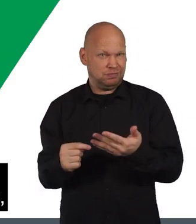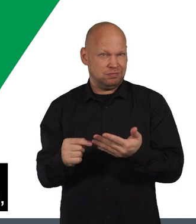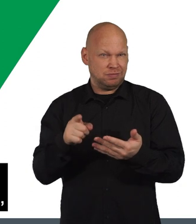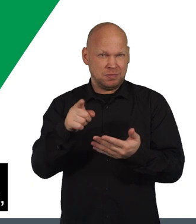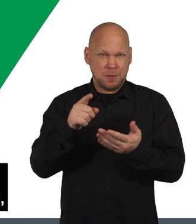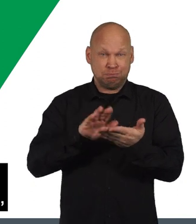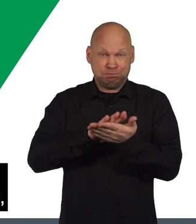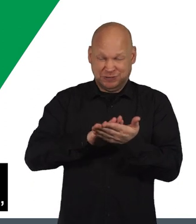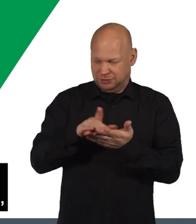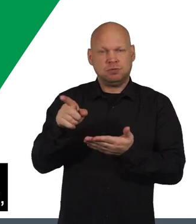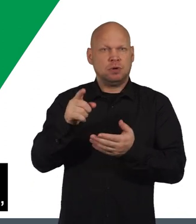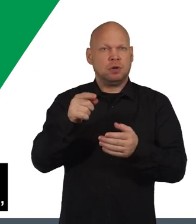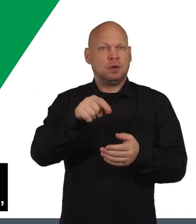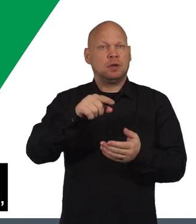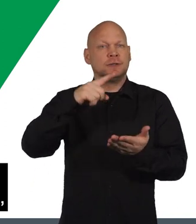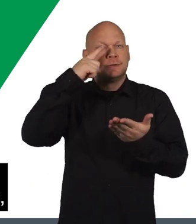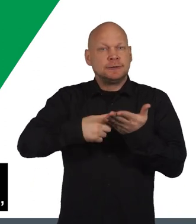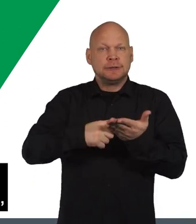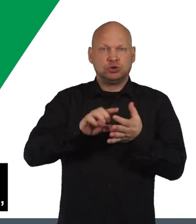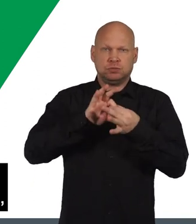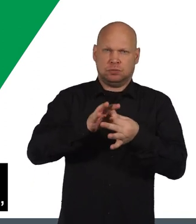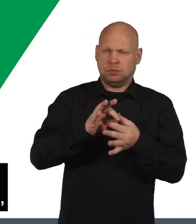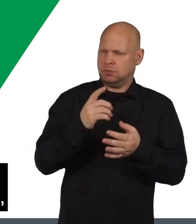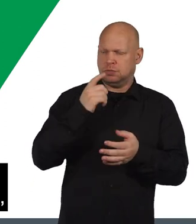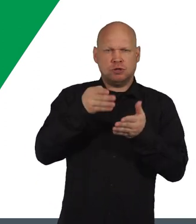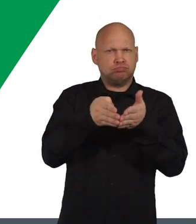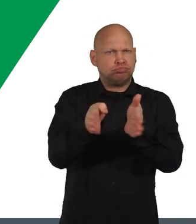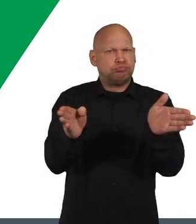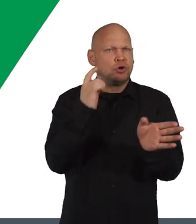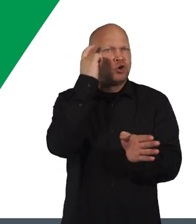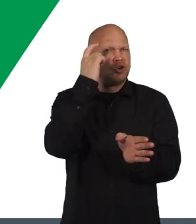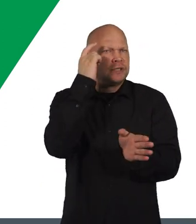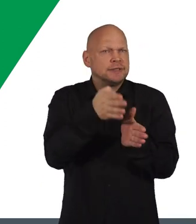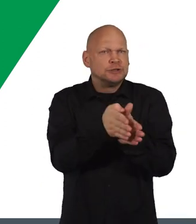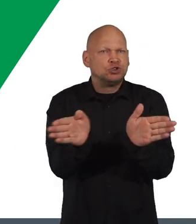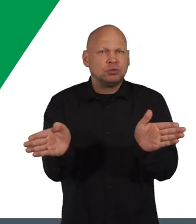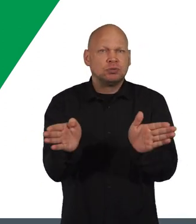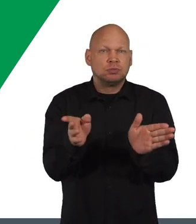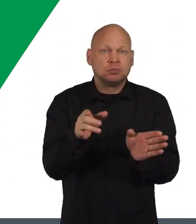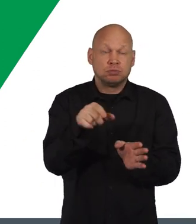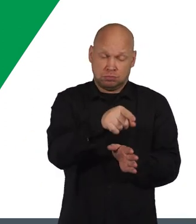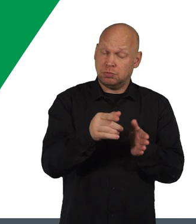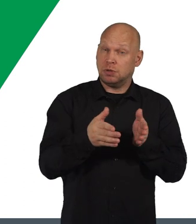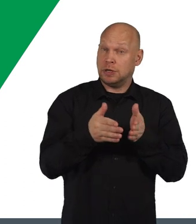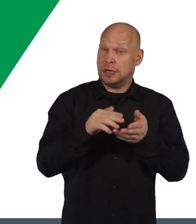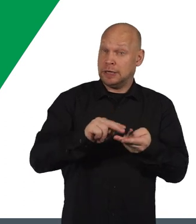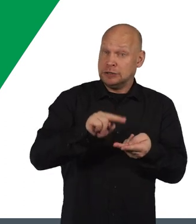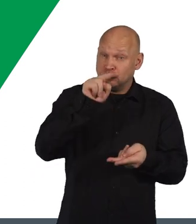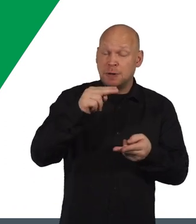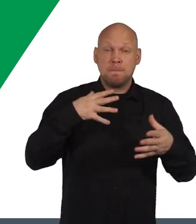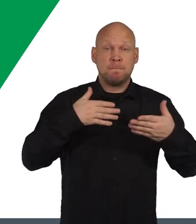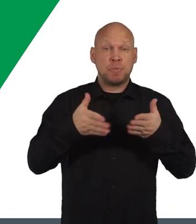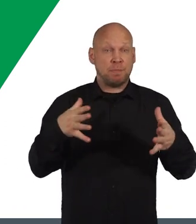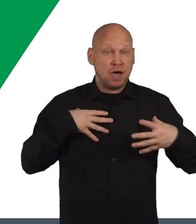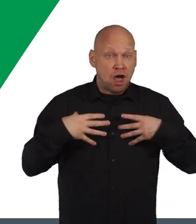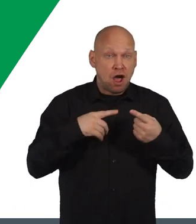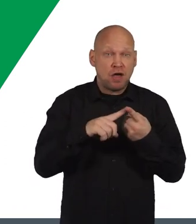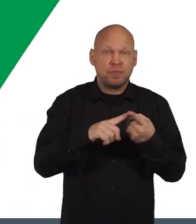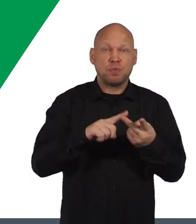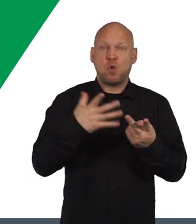It must make its decision based on a range of considerations, such as whether it increases public health health,